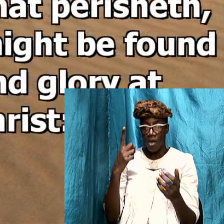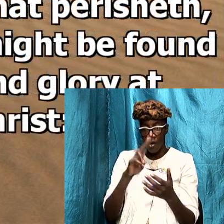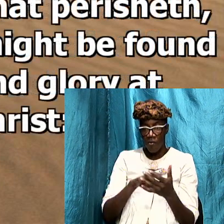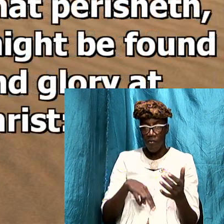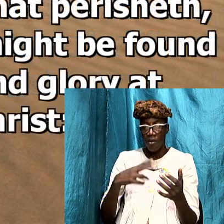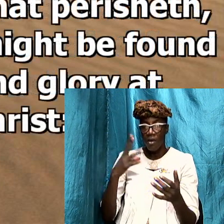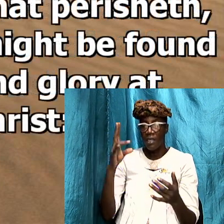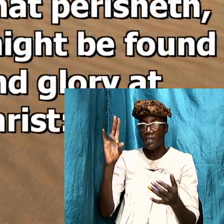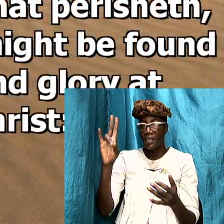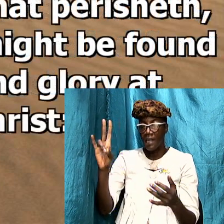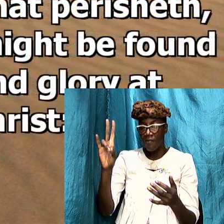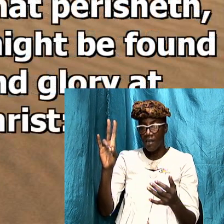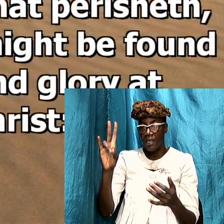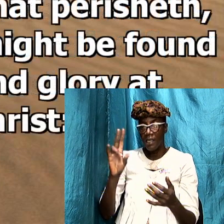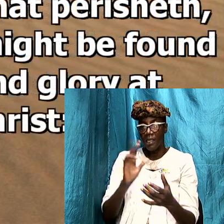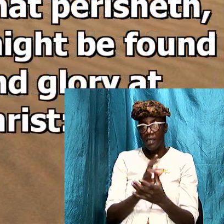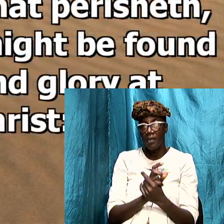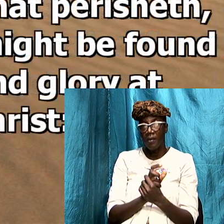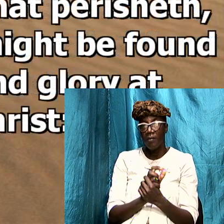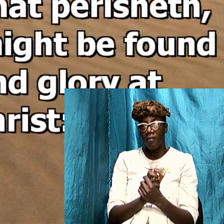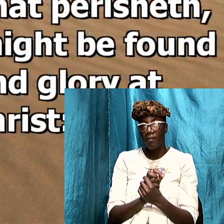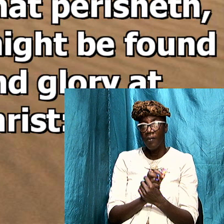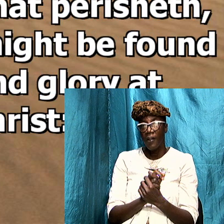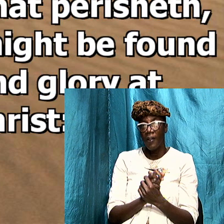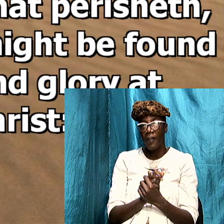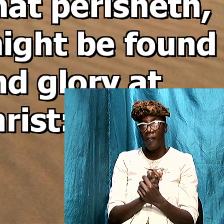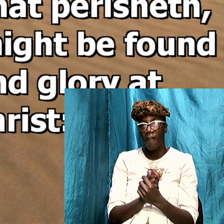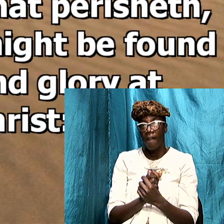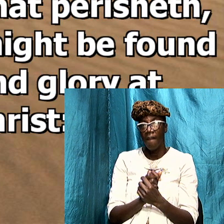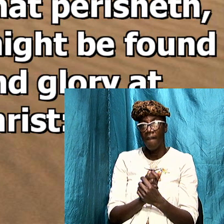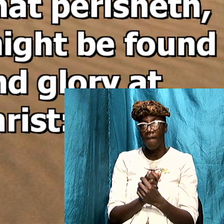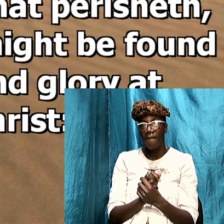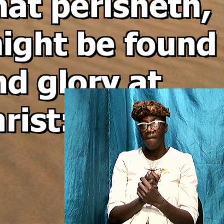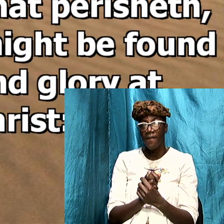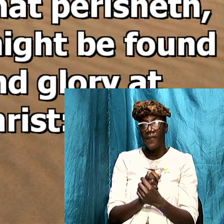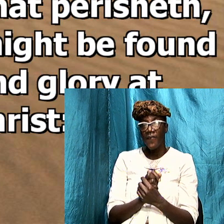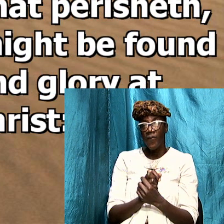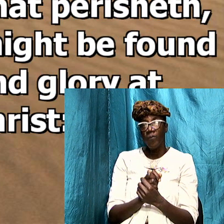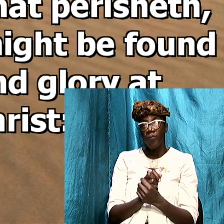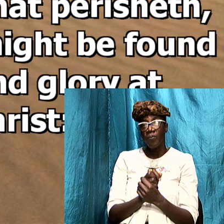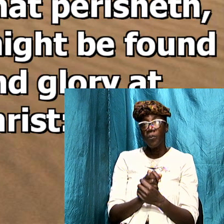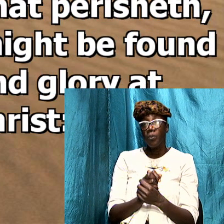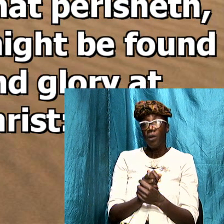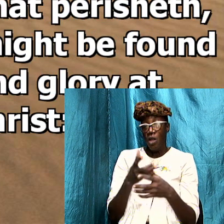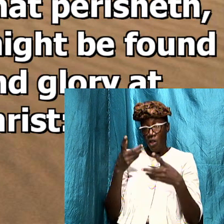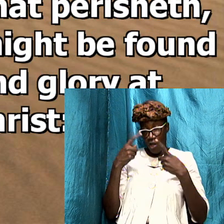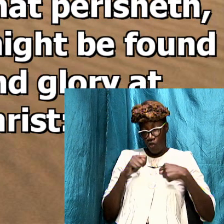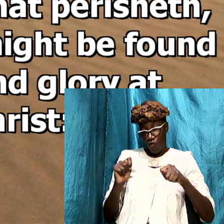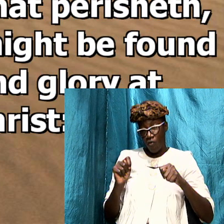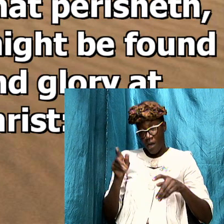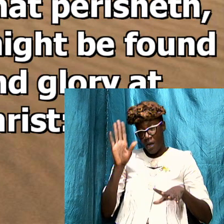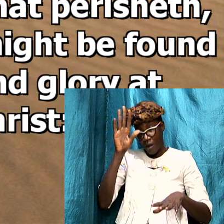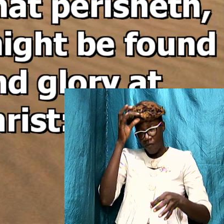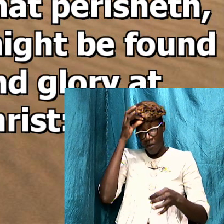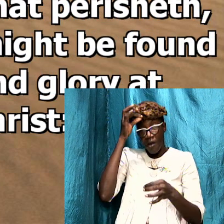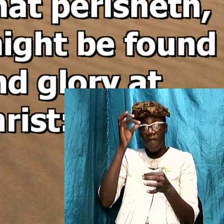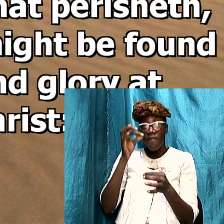verse 7 I want us to look at how it is used that the trials of your faith